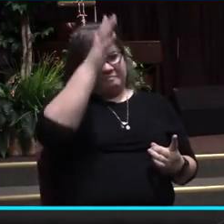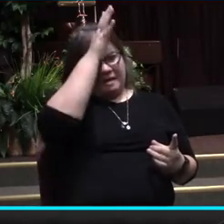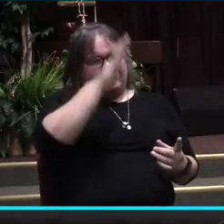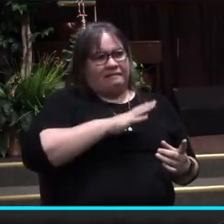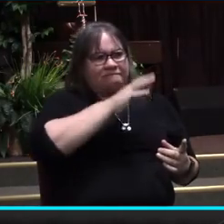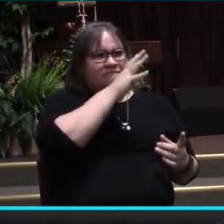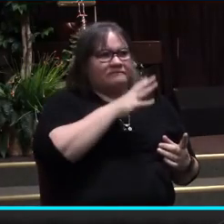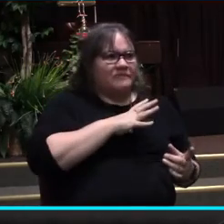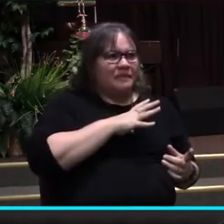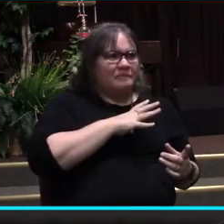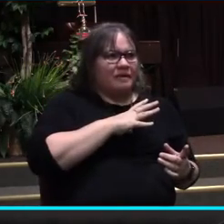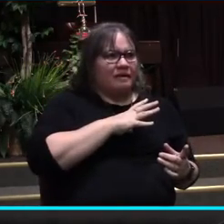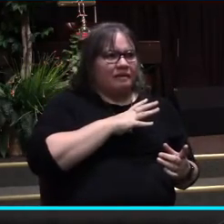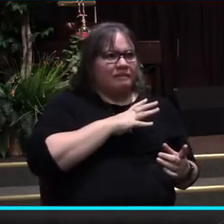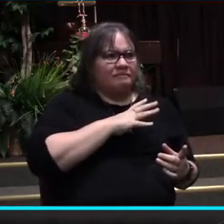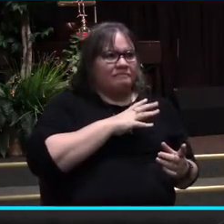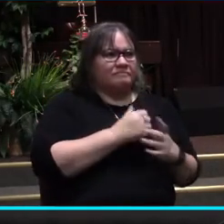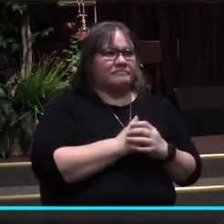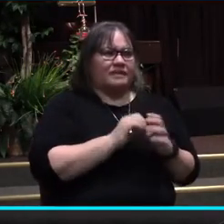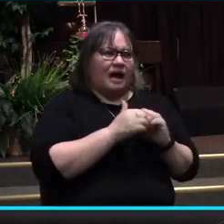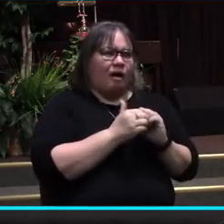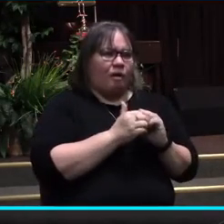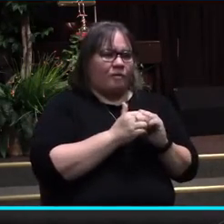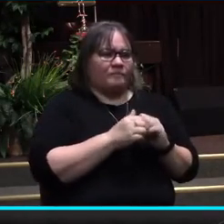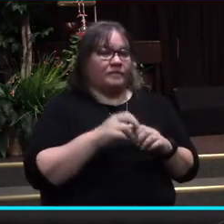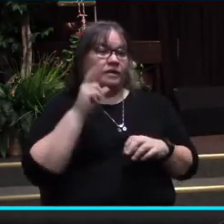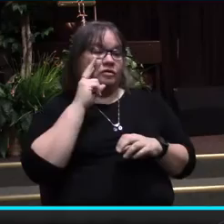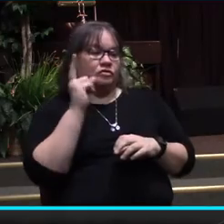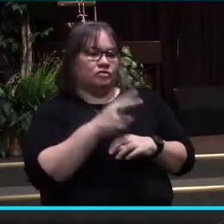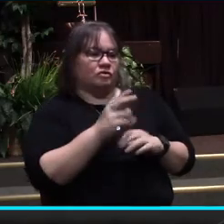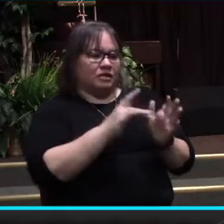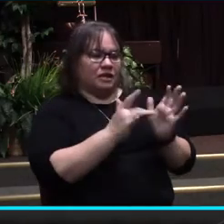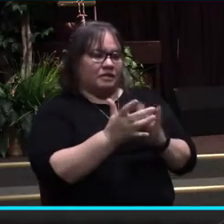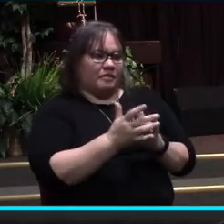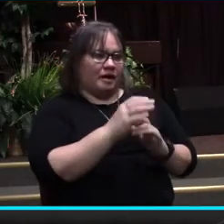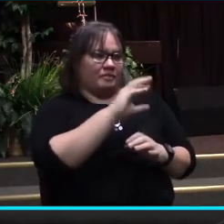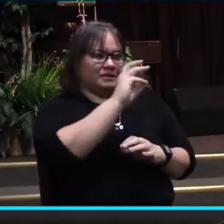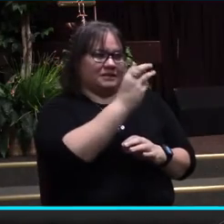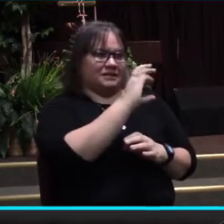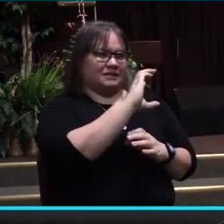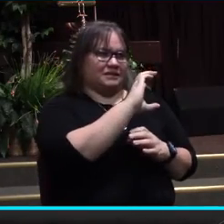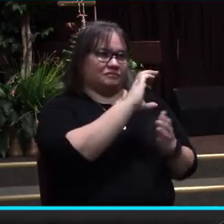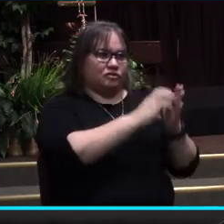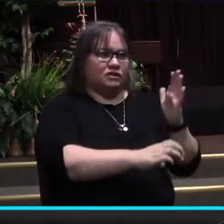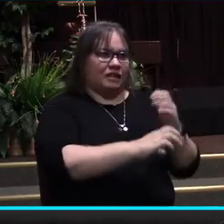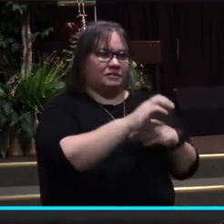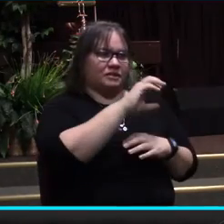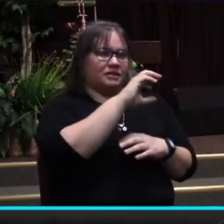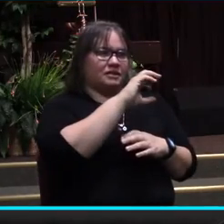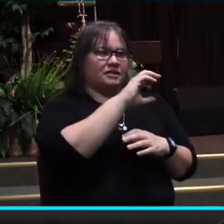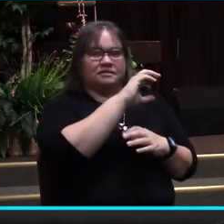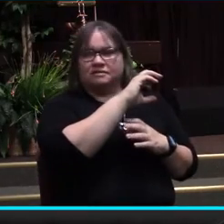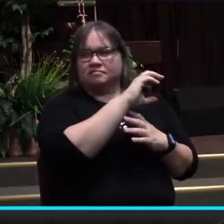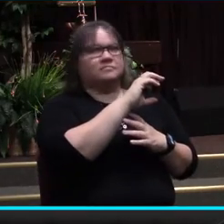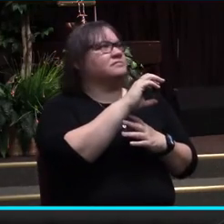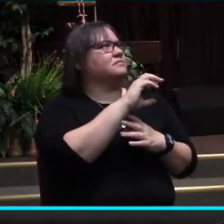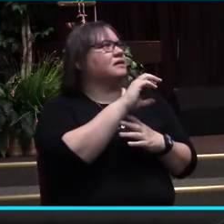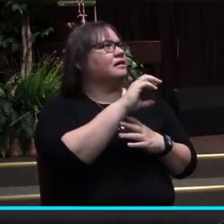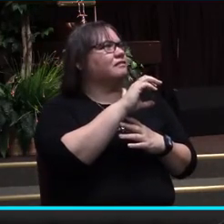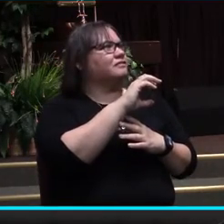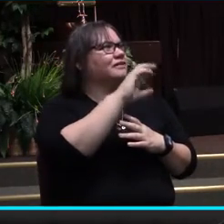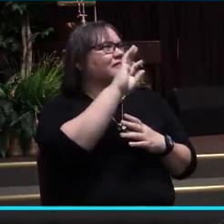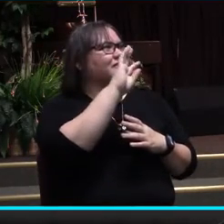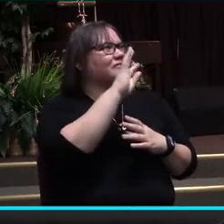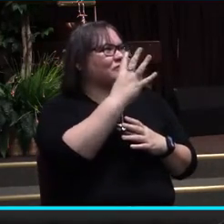I want you to turn in your scriptures, if you would, to the sixth chapter of first Corinthians. This was written to people